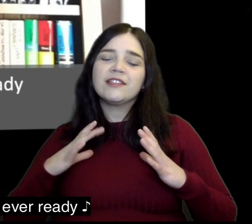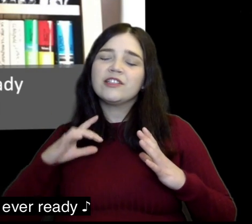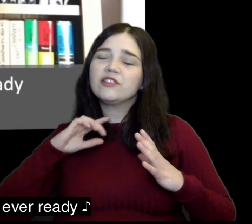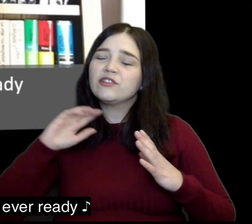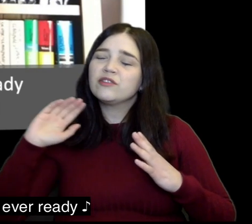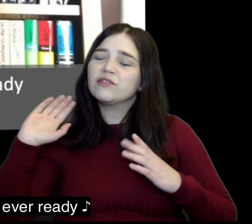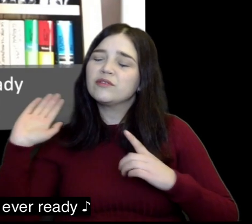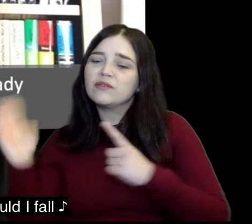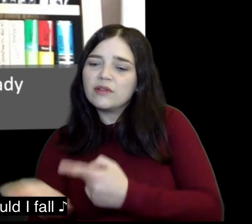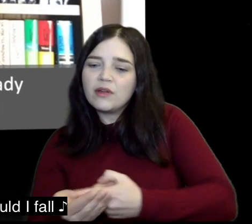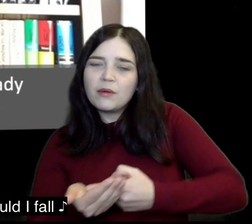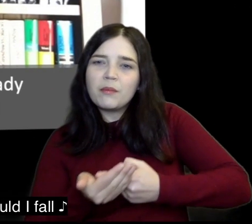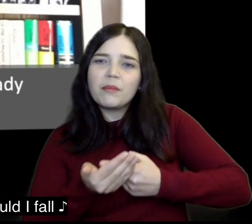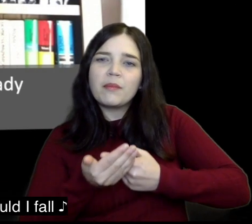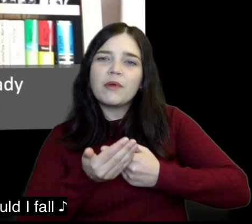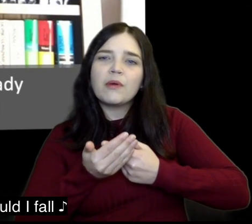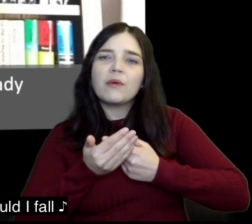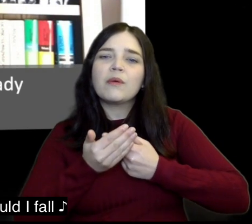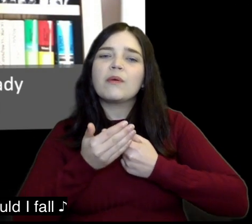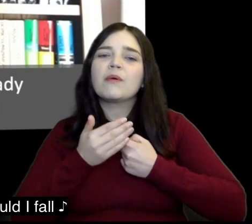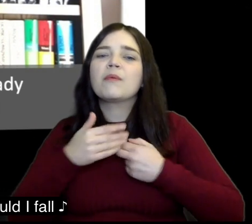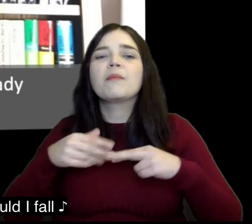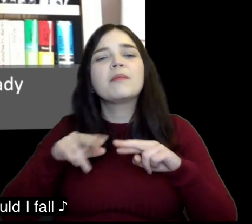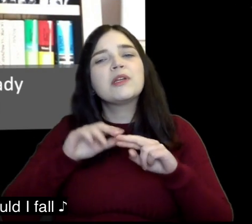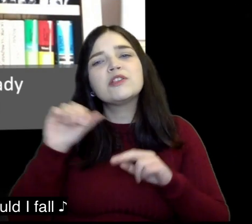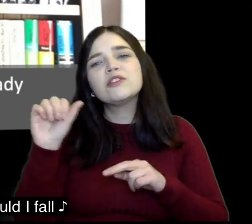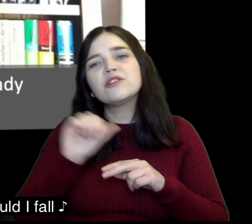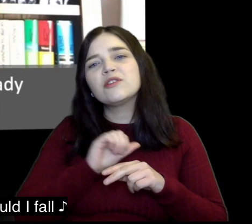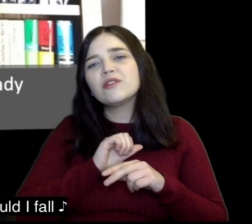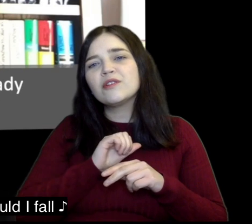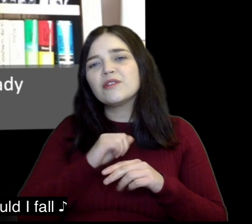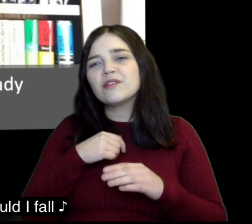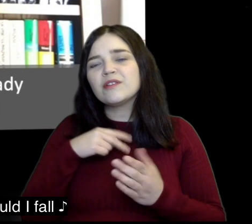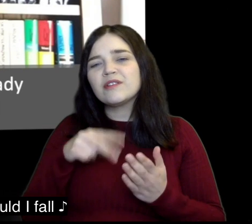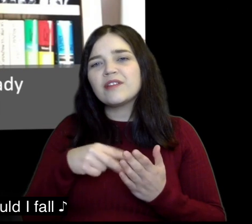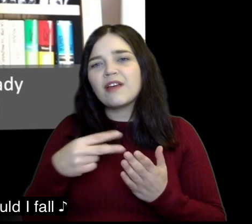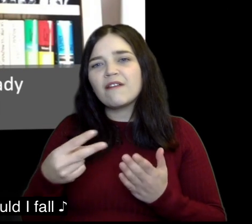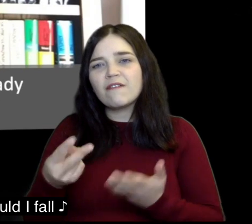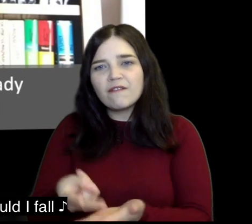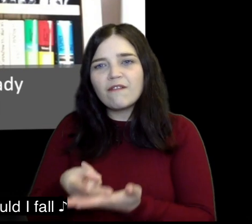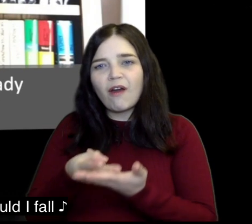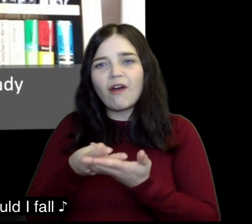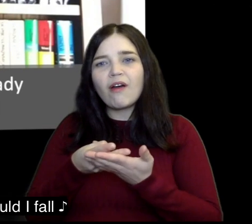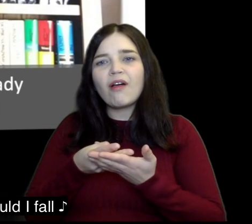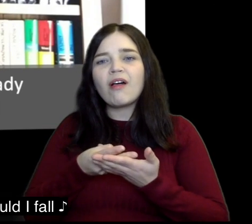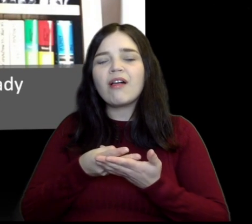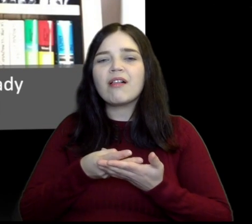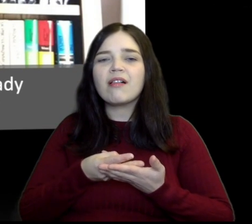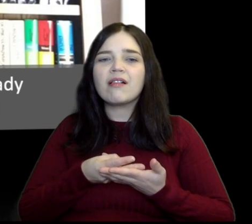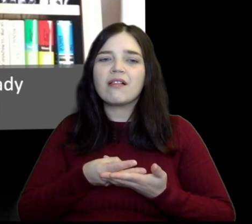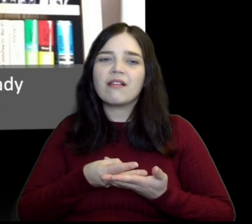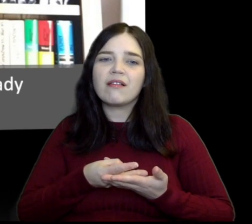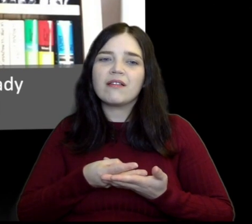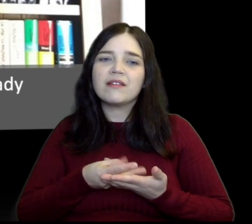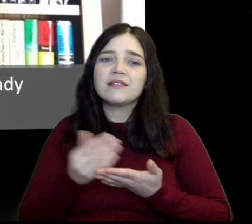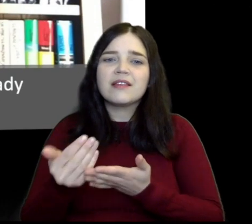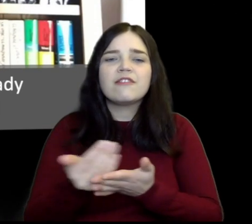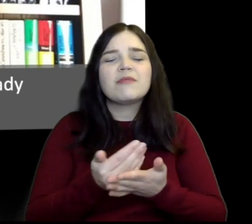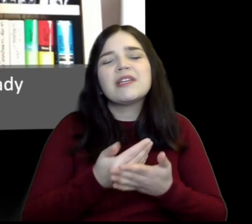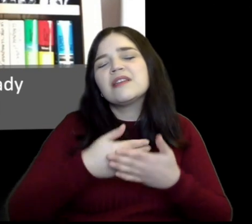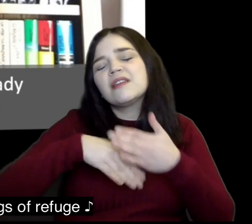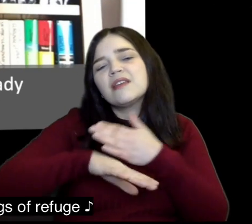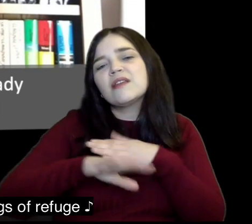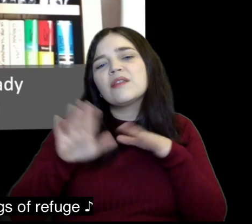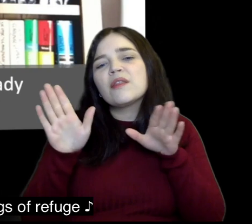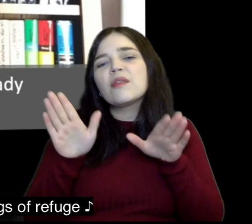sovereign hands are ever ready to uphold me